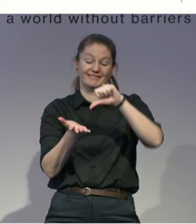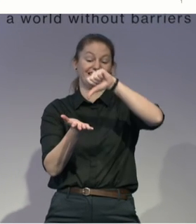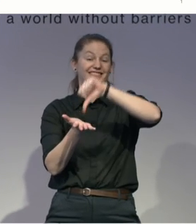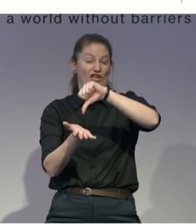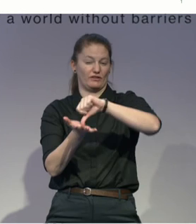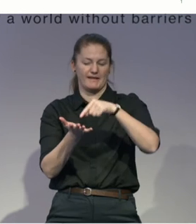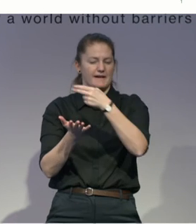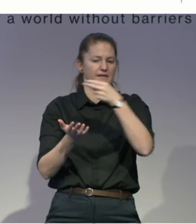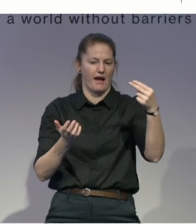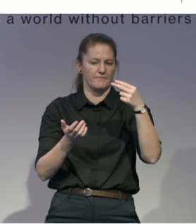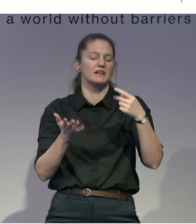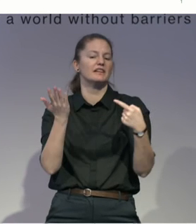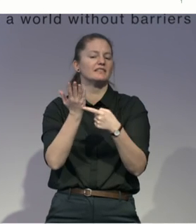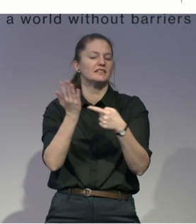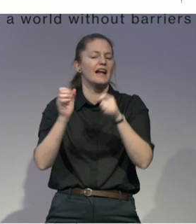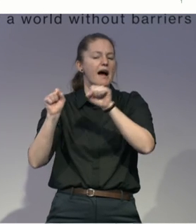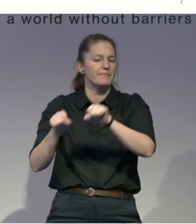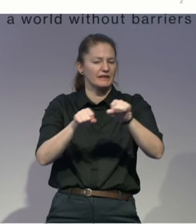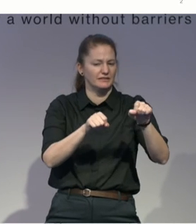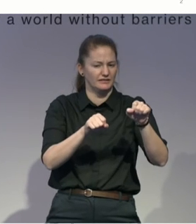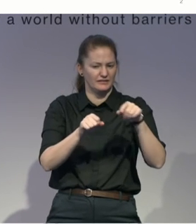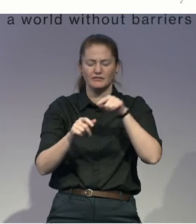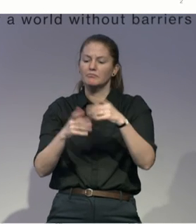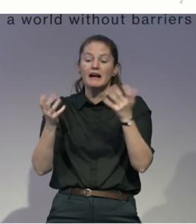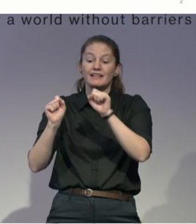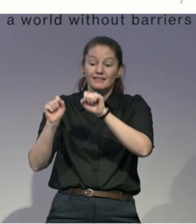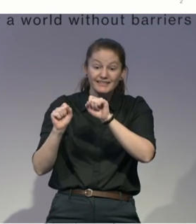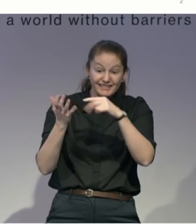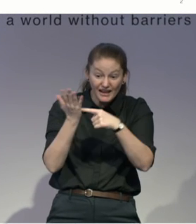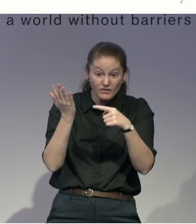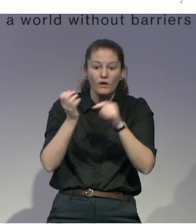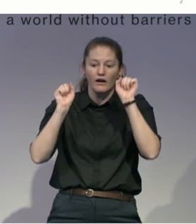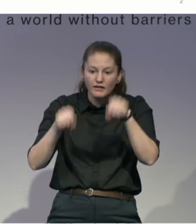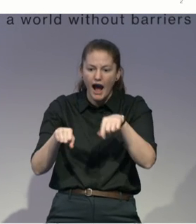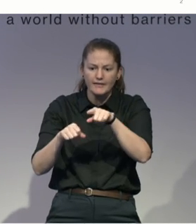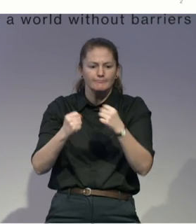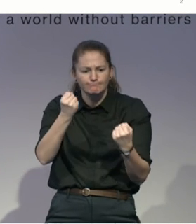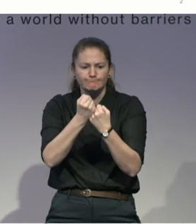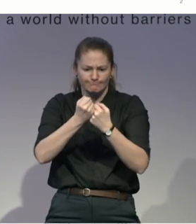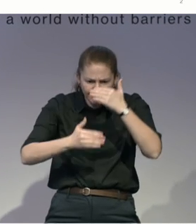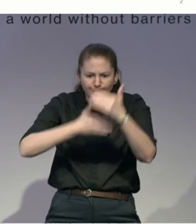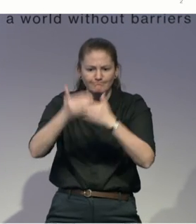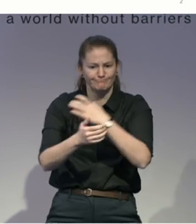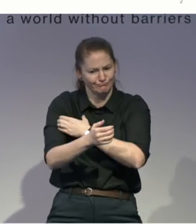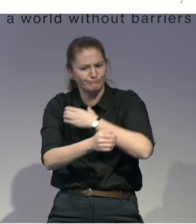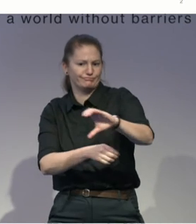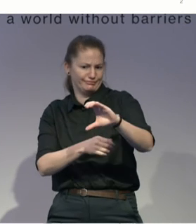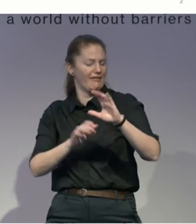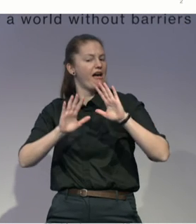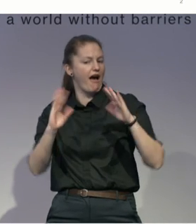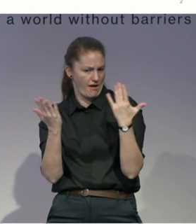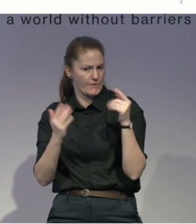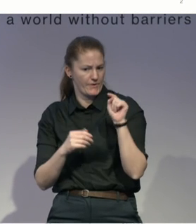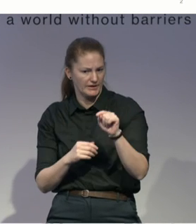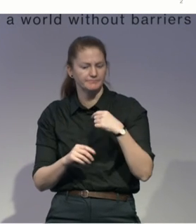the use of technology. I think I'll be getting this short. All right. So this is an overview about SG and ABA and